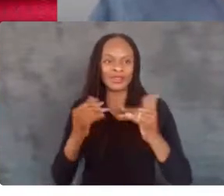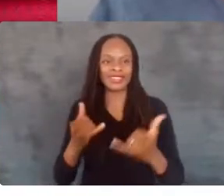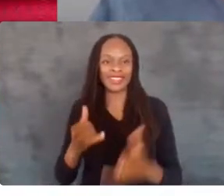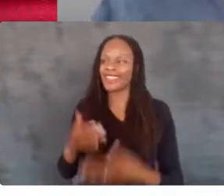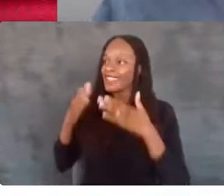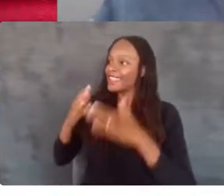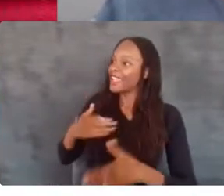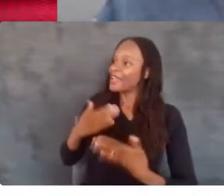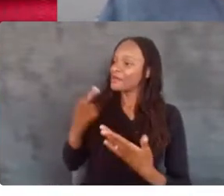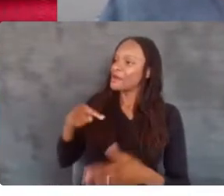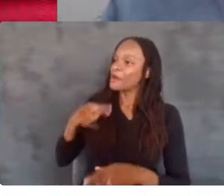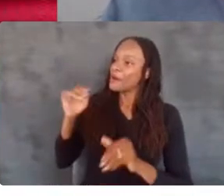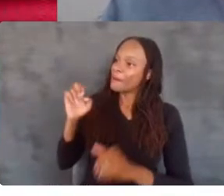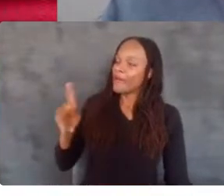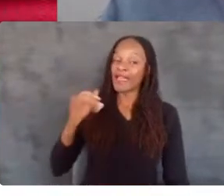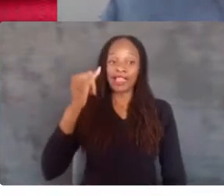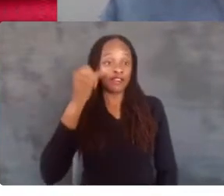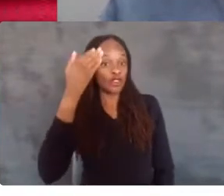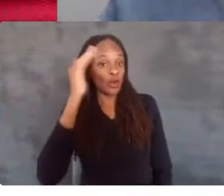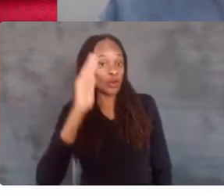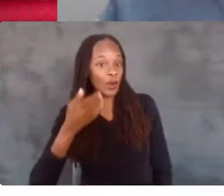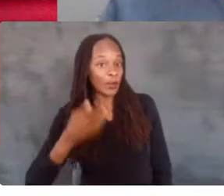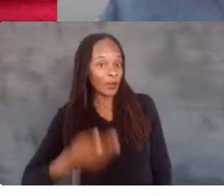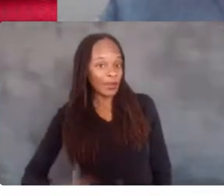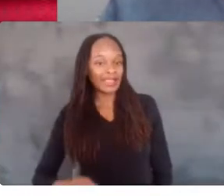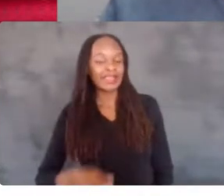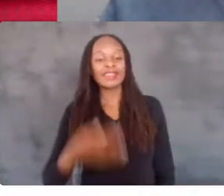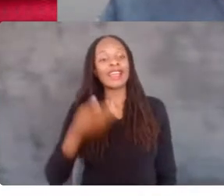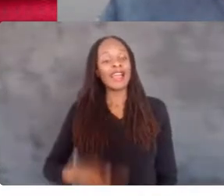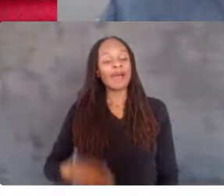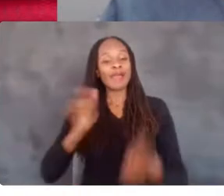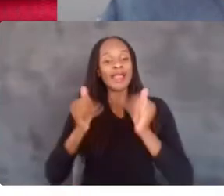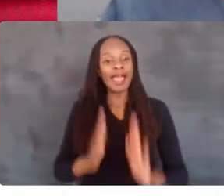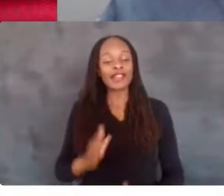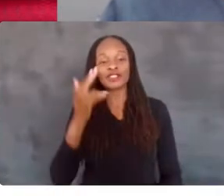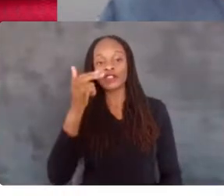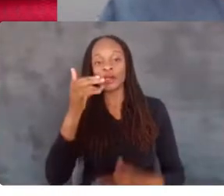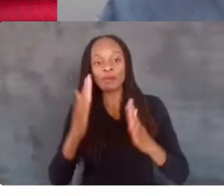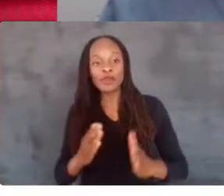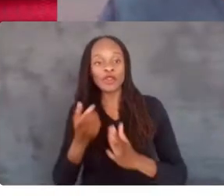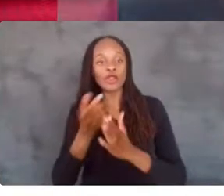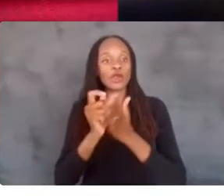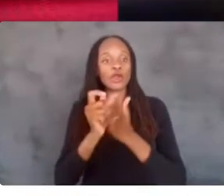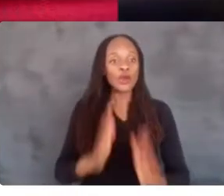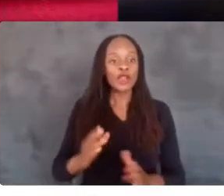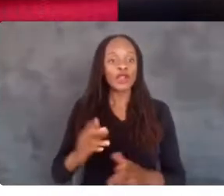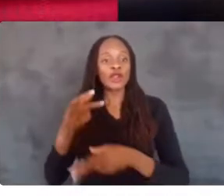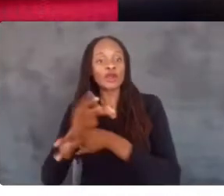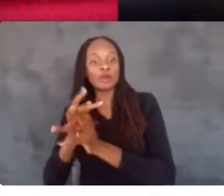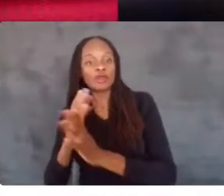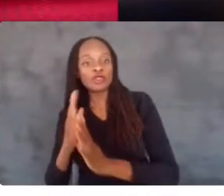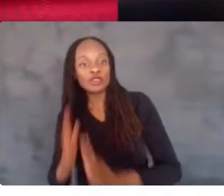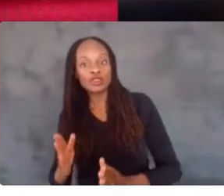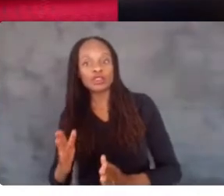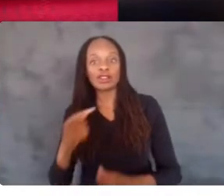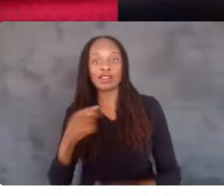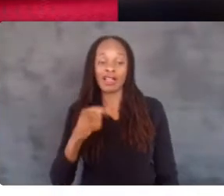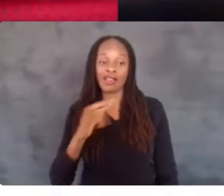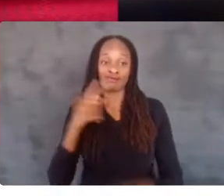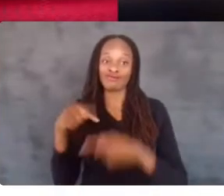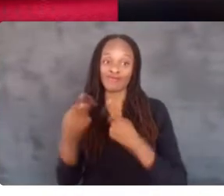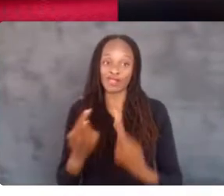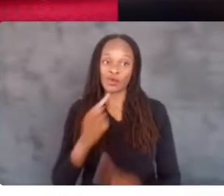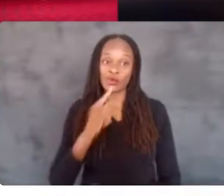For those of you that don't know me, I am an actor, comedian, writer, and producer. I've been very lucky